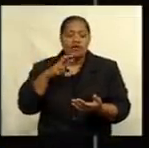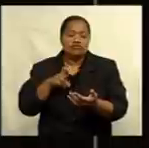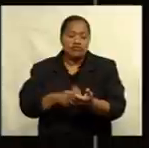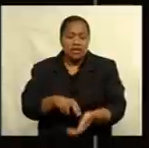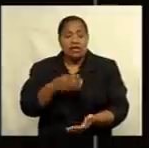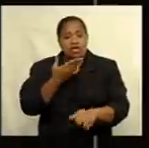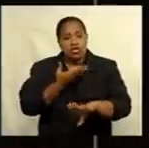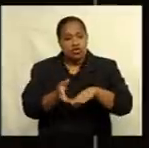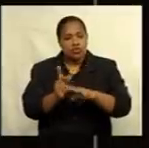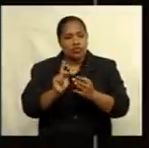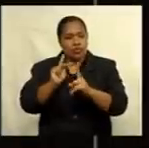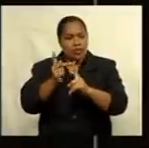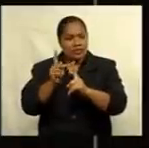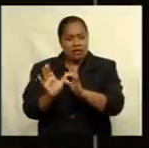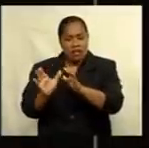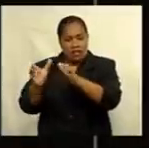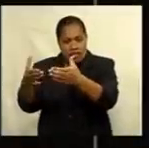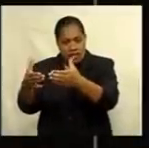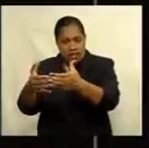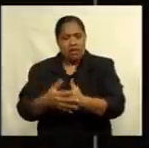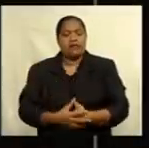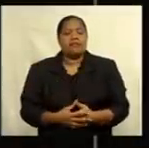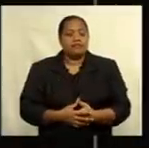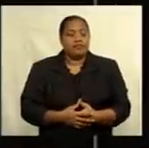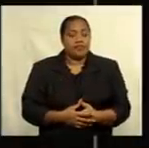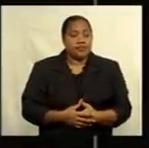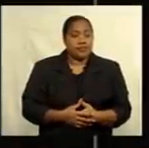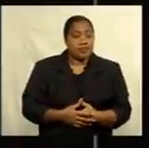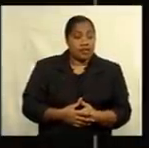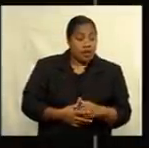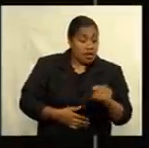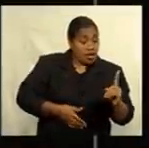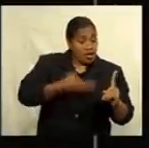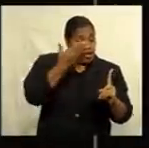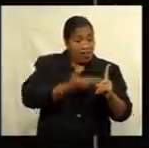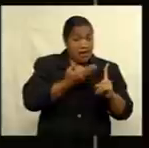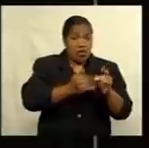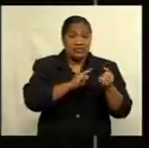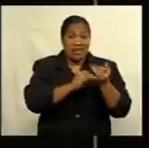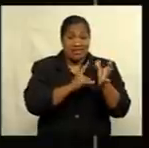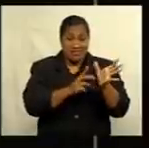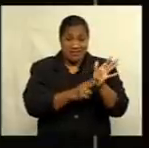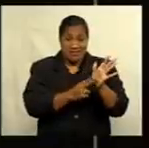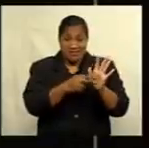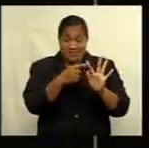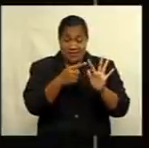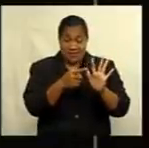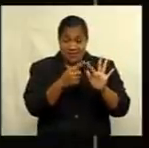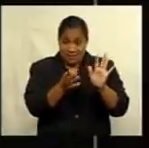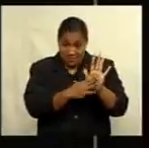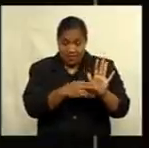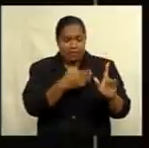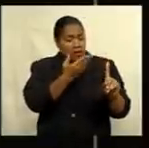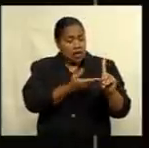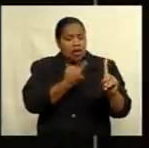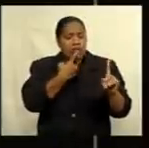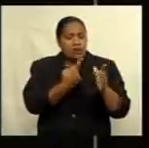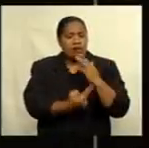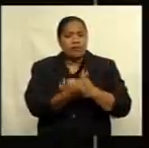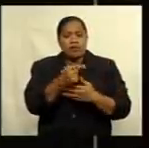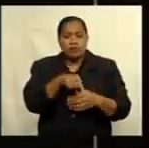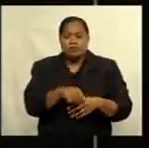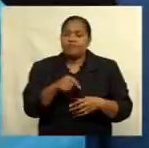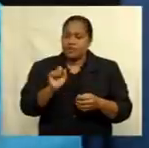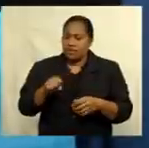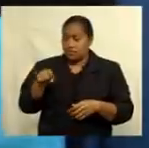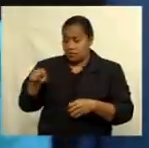Registrar of political parties Muhammad Sanim confirms the application to register the proposed People's Alliance has been submitted to his